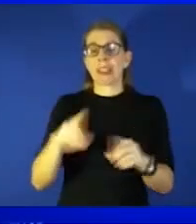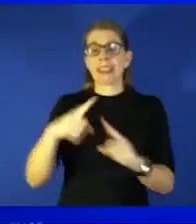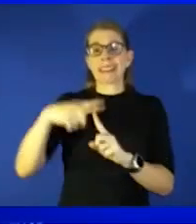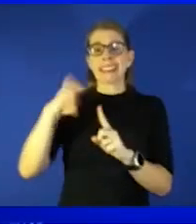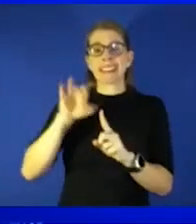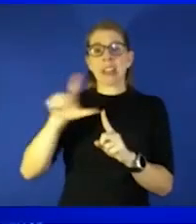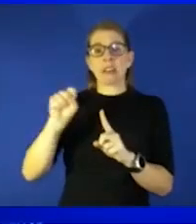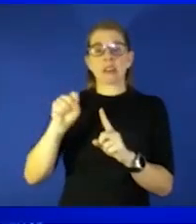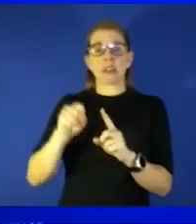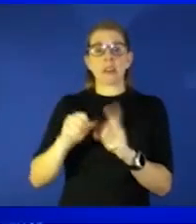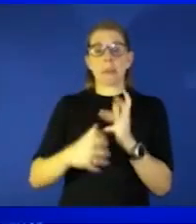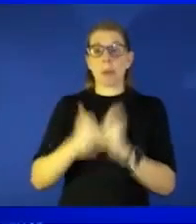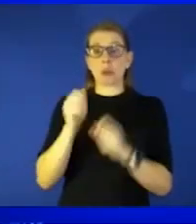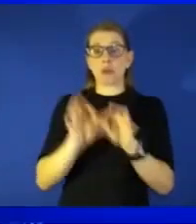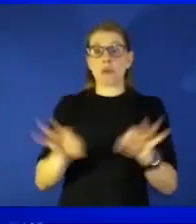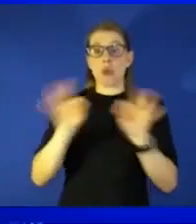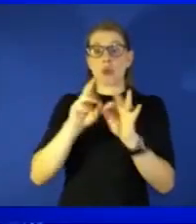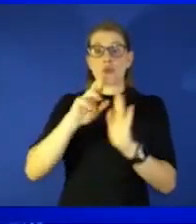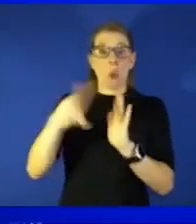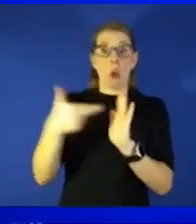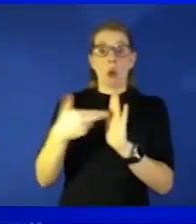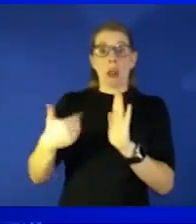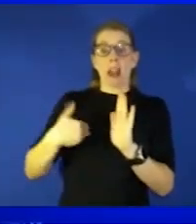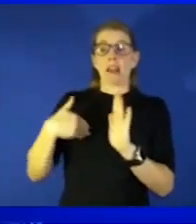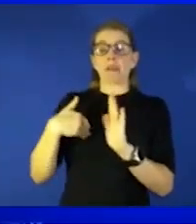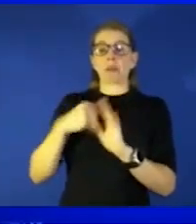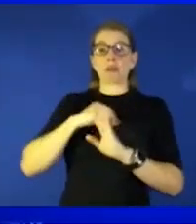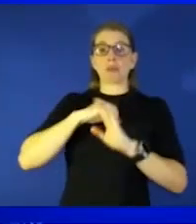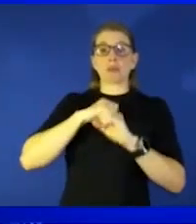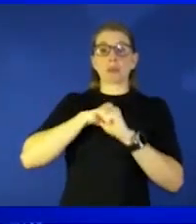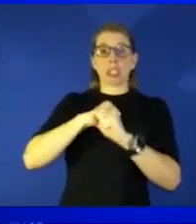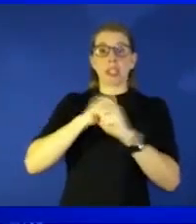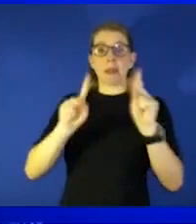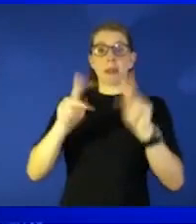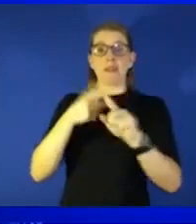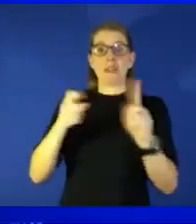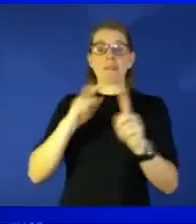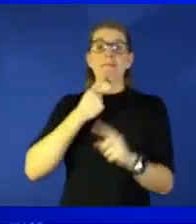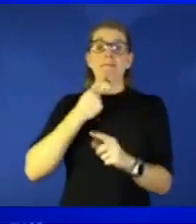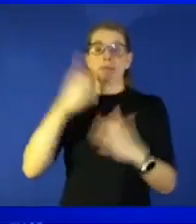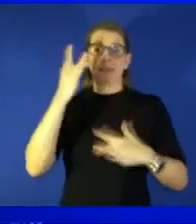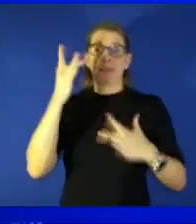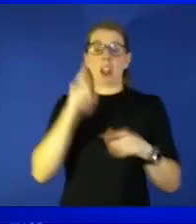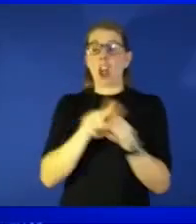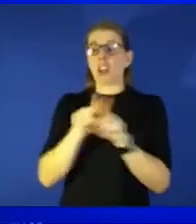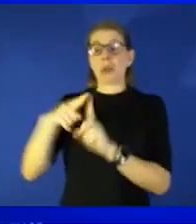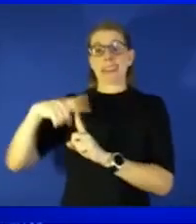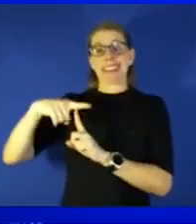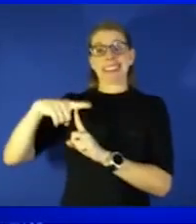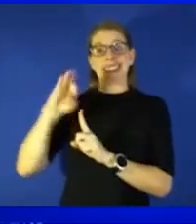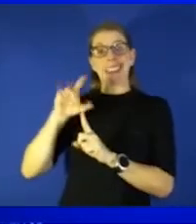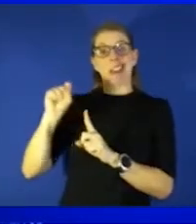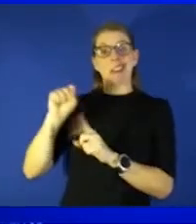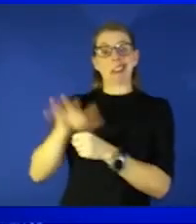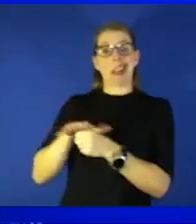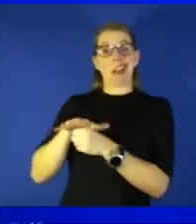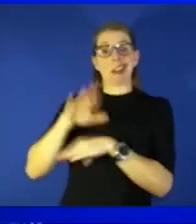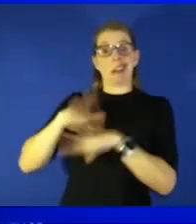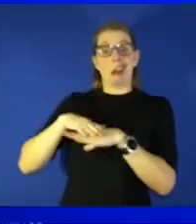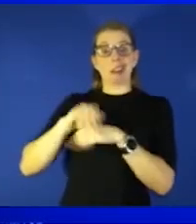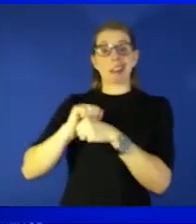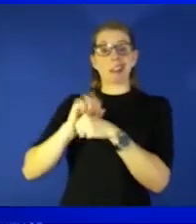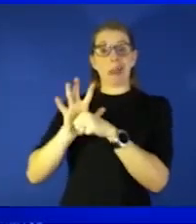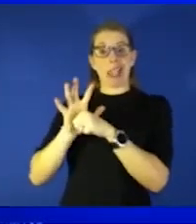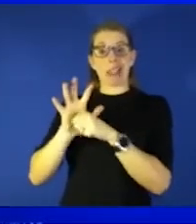protecting people against severe disease we also believe it's probably those t cell areas on the spike and those